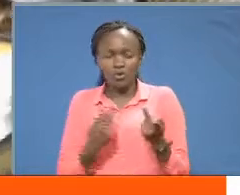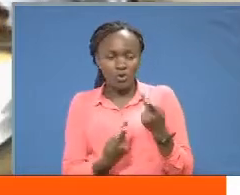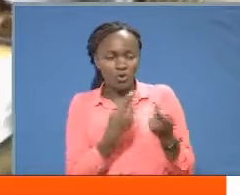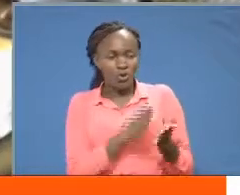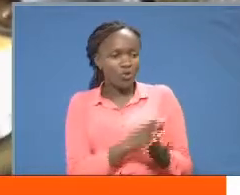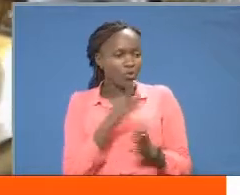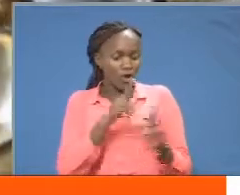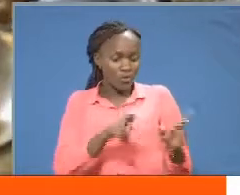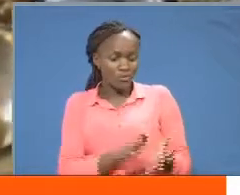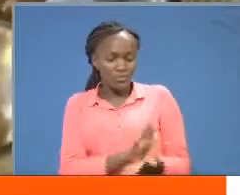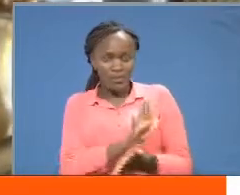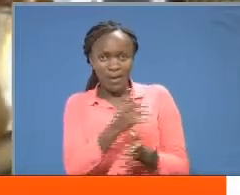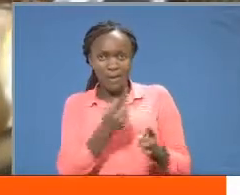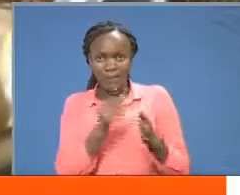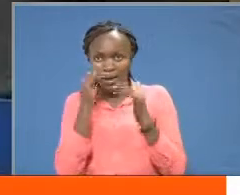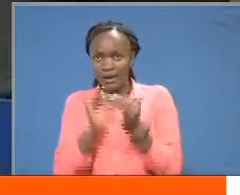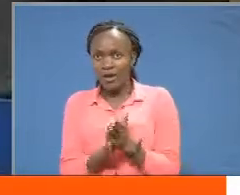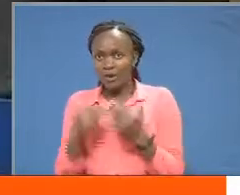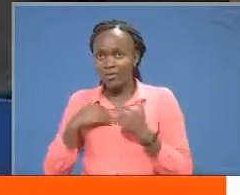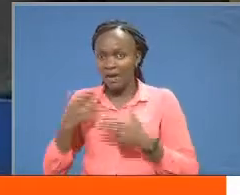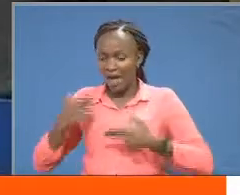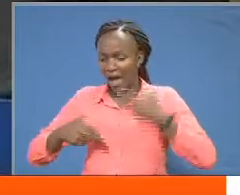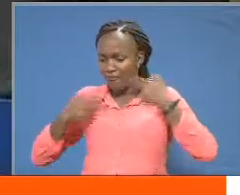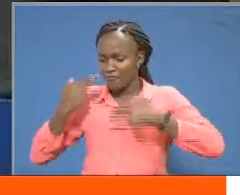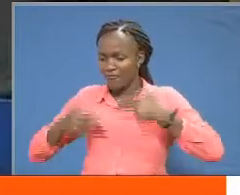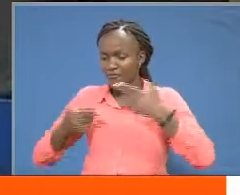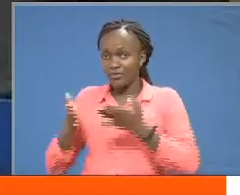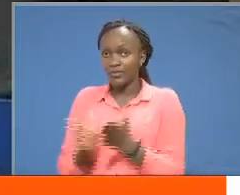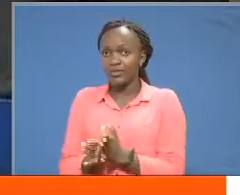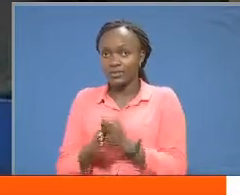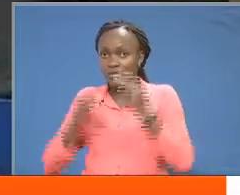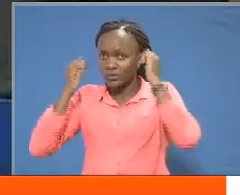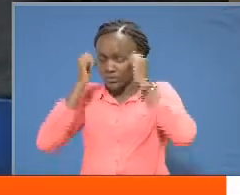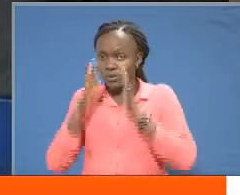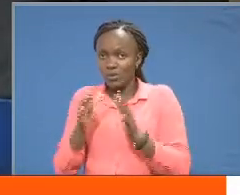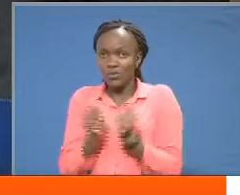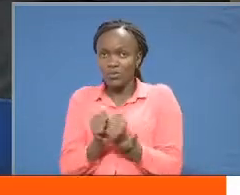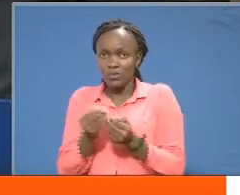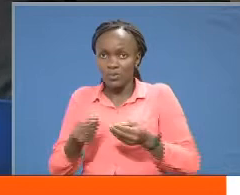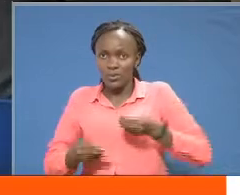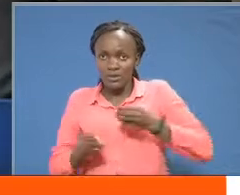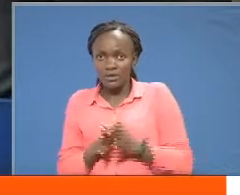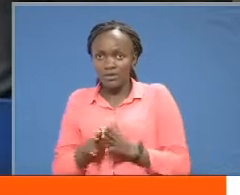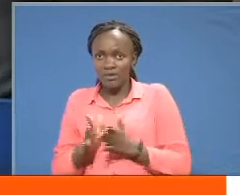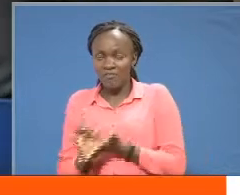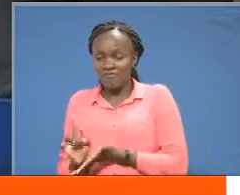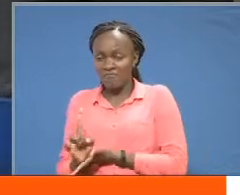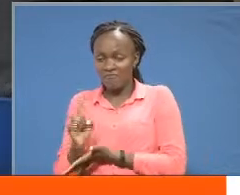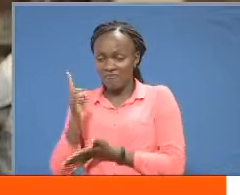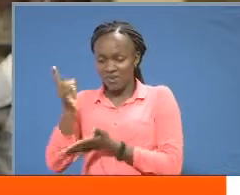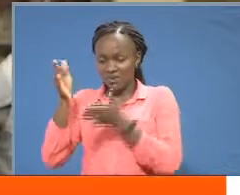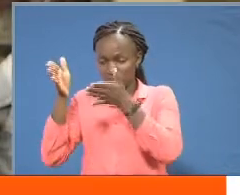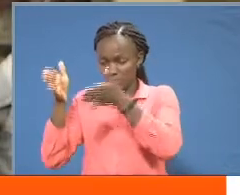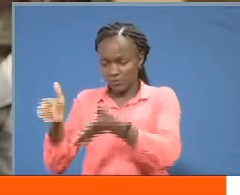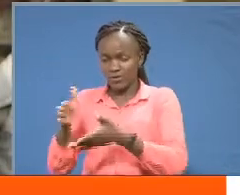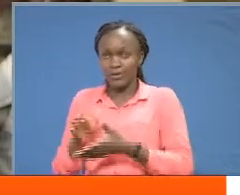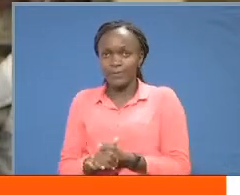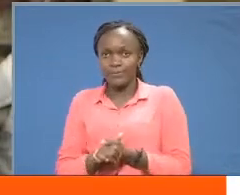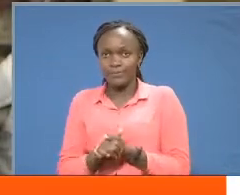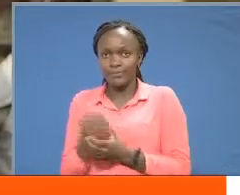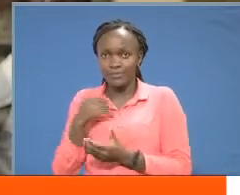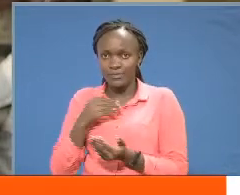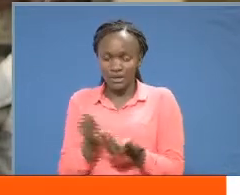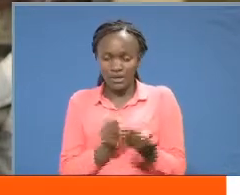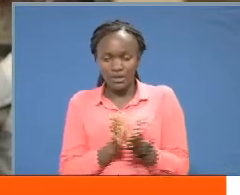the bellies and tummies here are well catered for the students with disabilities given the first priority i serve